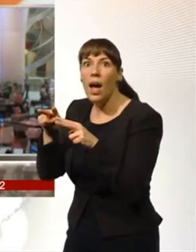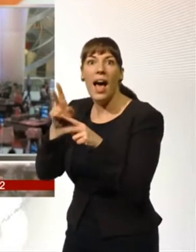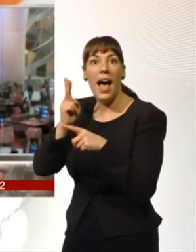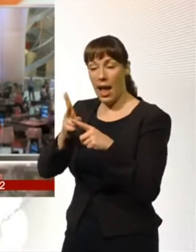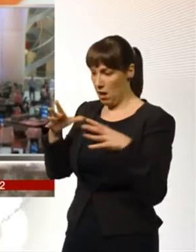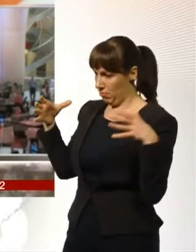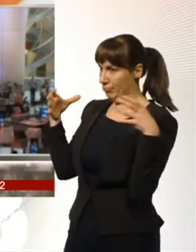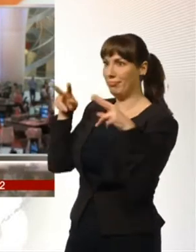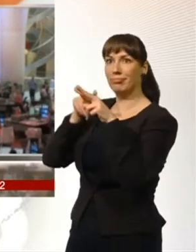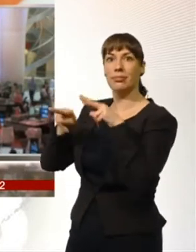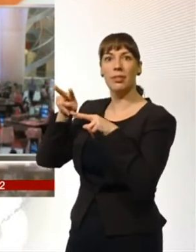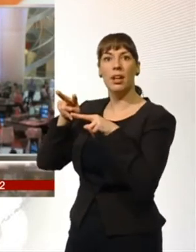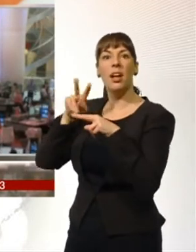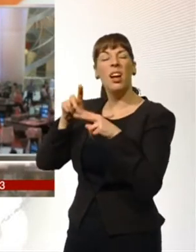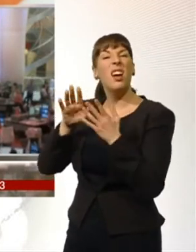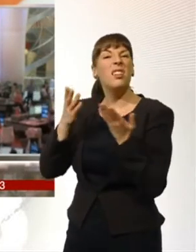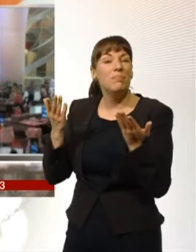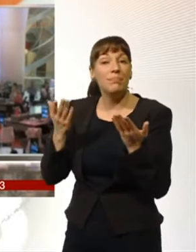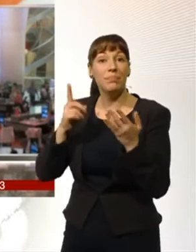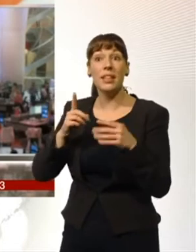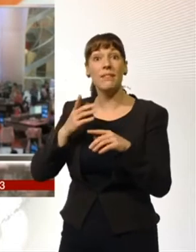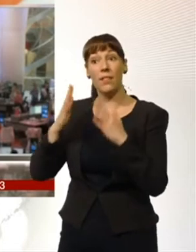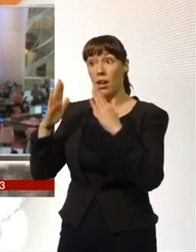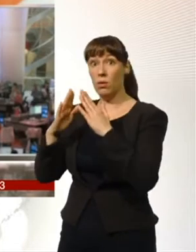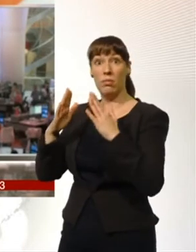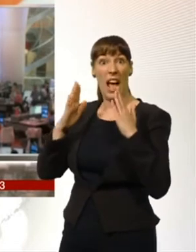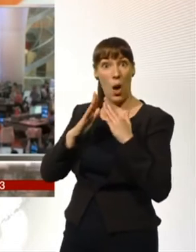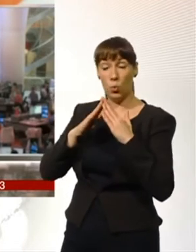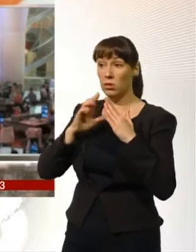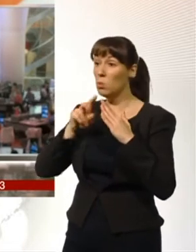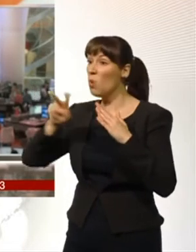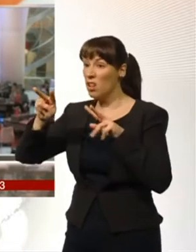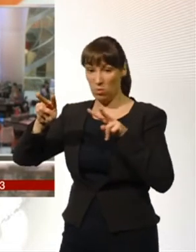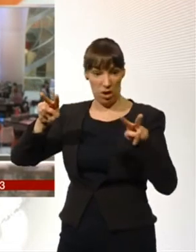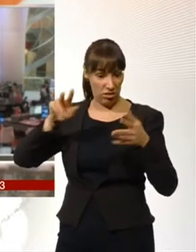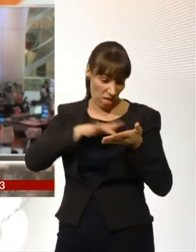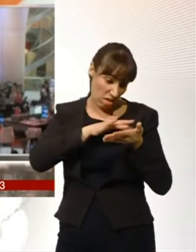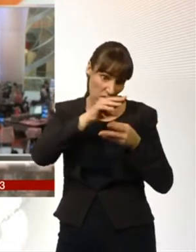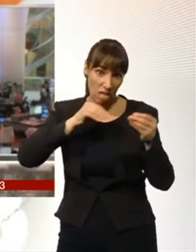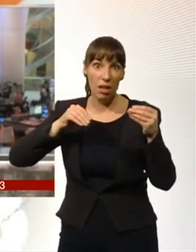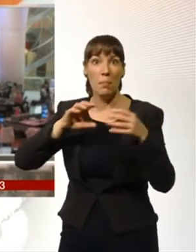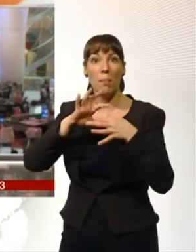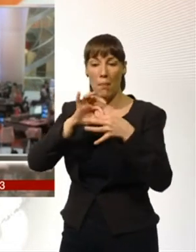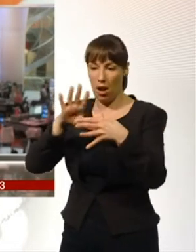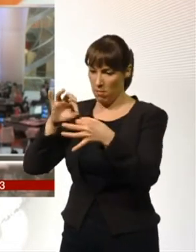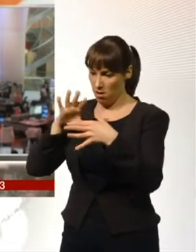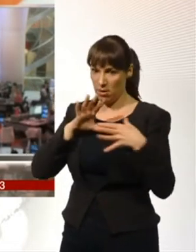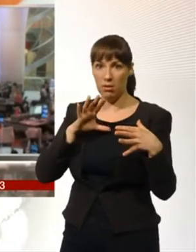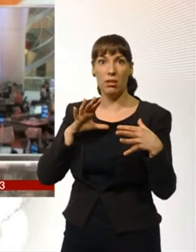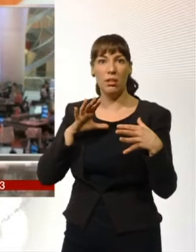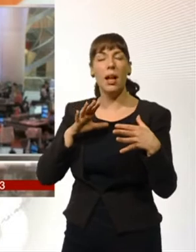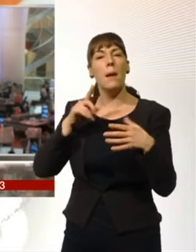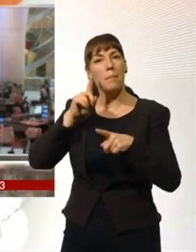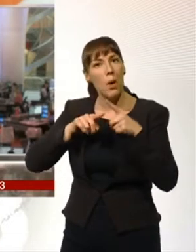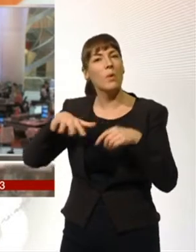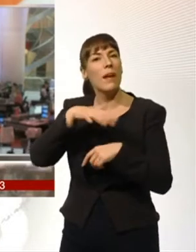very separate, I think it does begin to change how we relate to each other. And I think most families probably need to have a digi-free